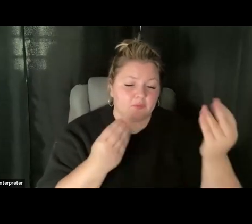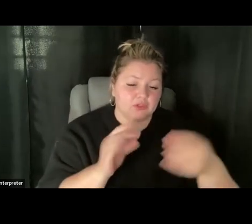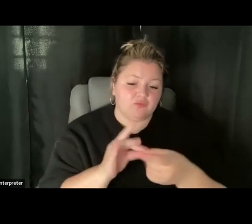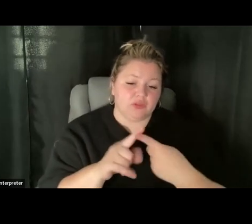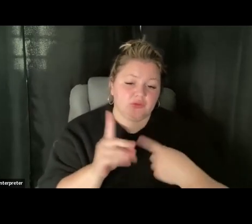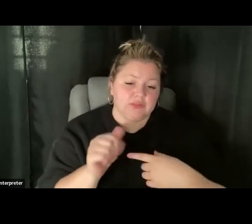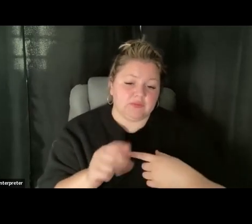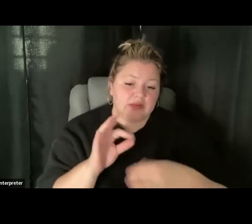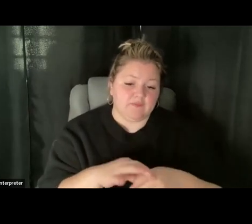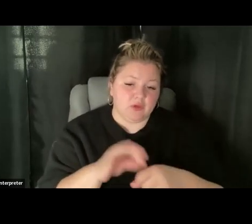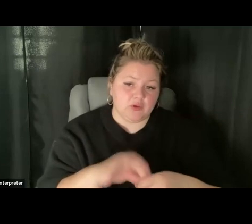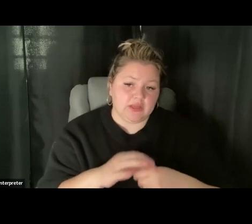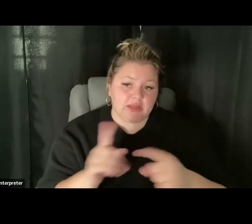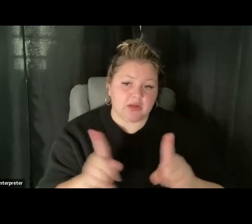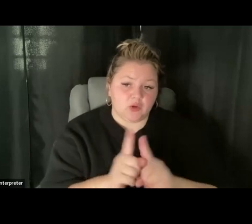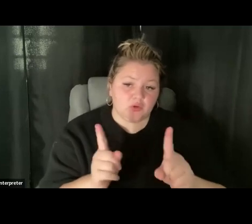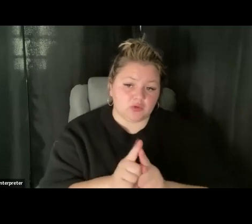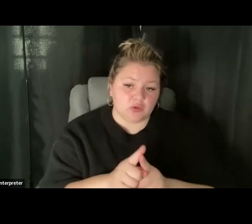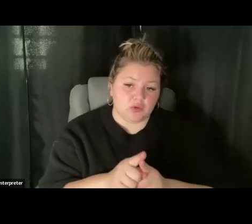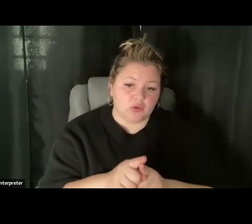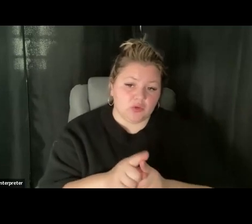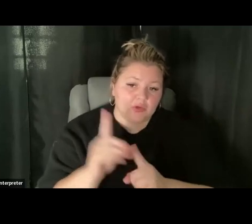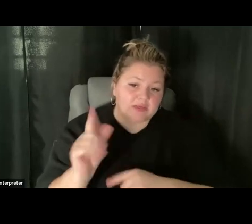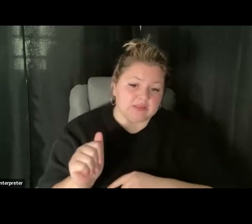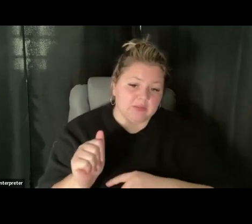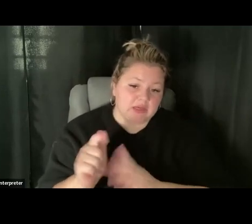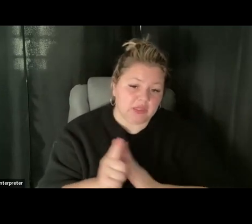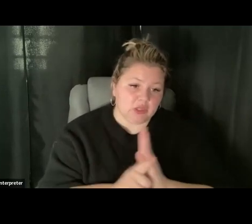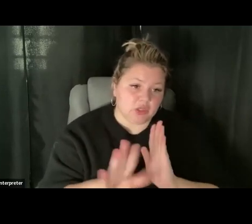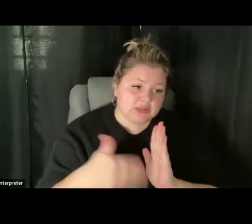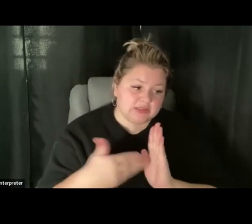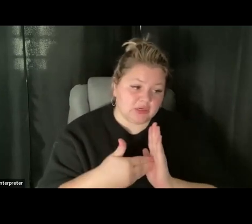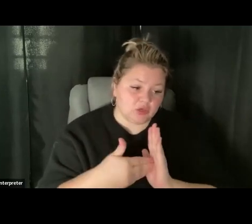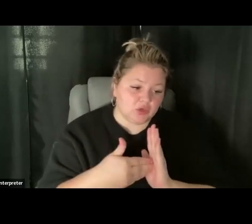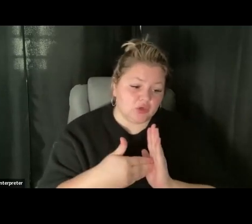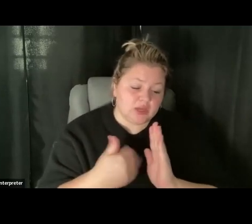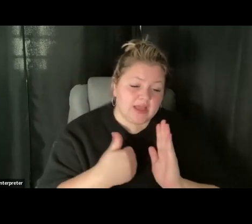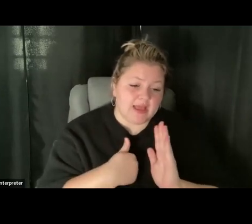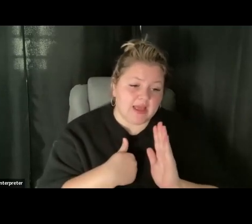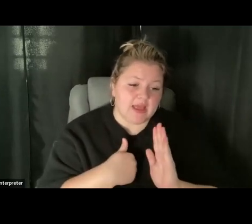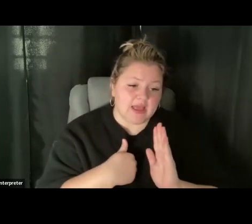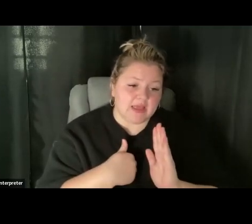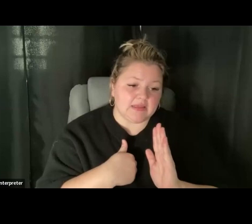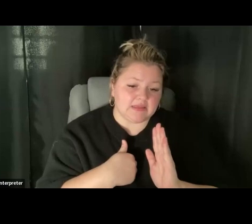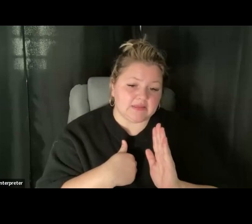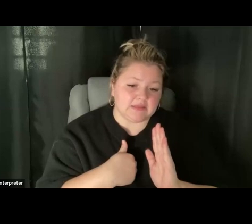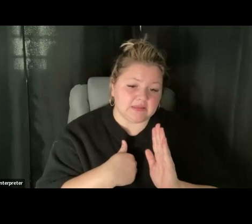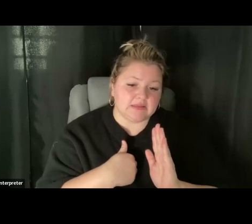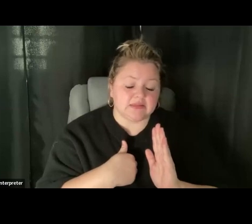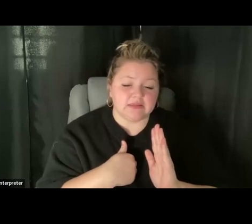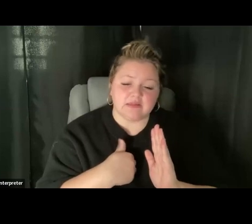And also, Disability Law Center has a slightly out of date, but still fairly relevant